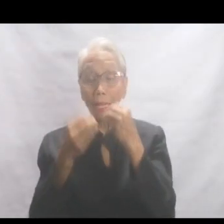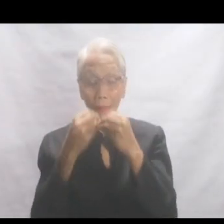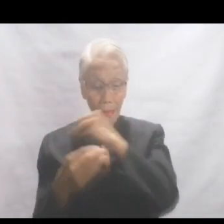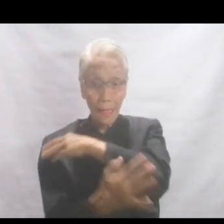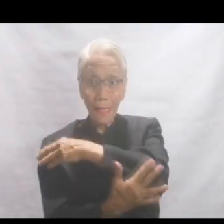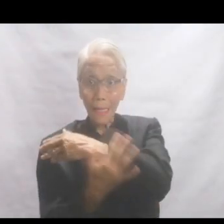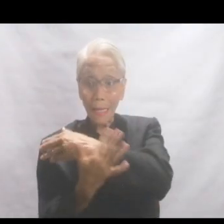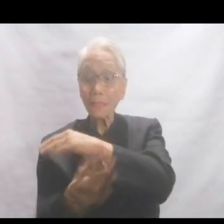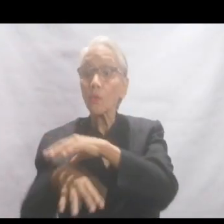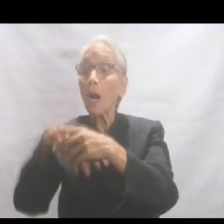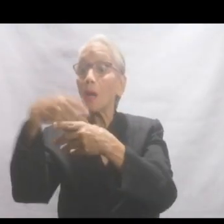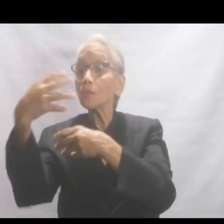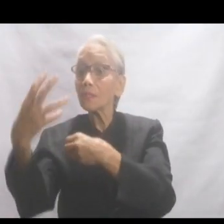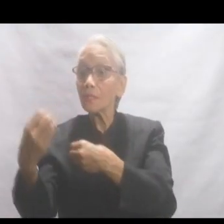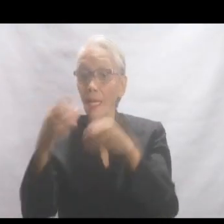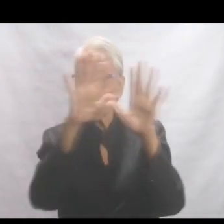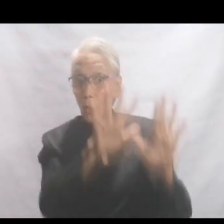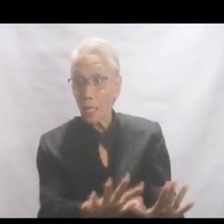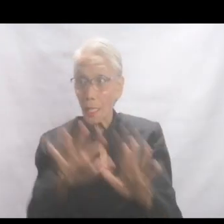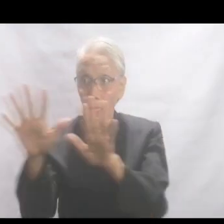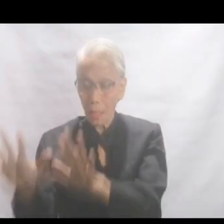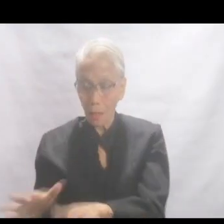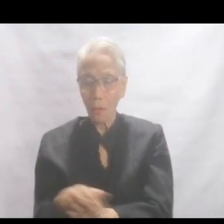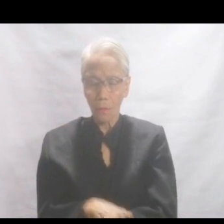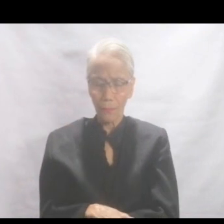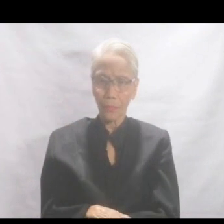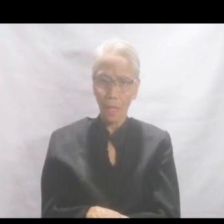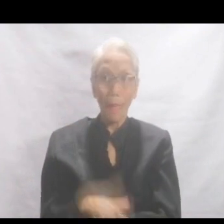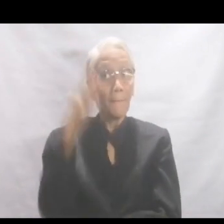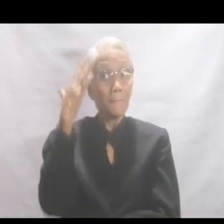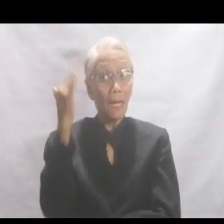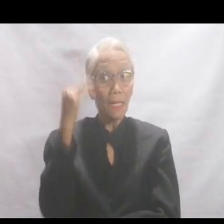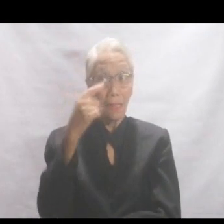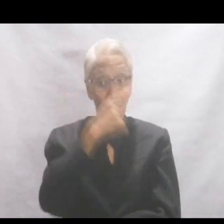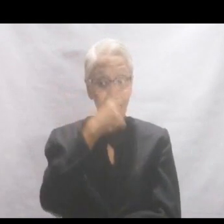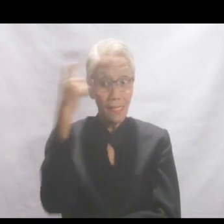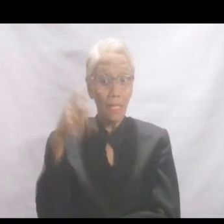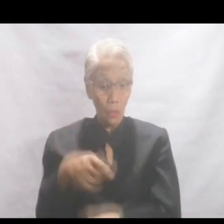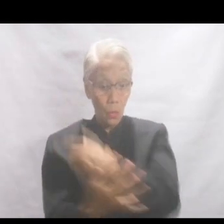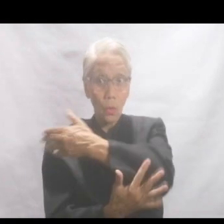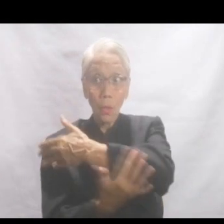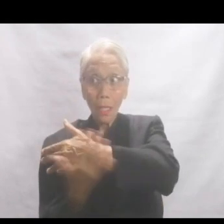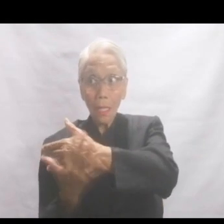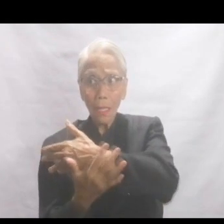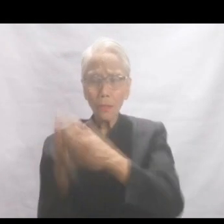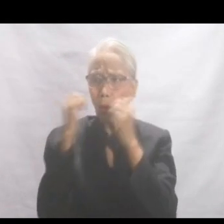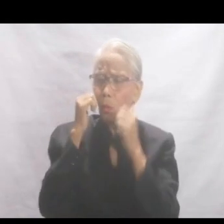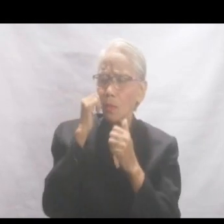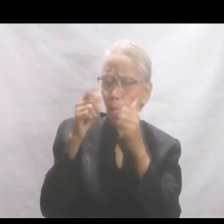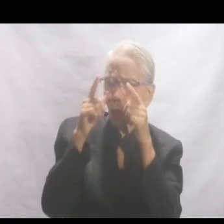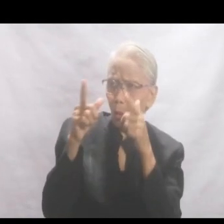outside the yard. Very daring daw. Kasi ang grass always looks